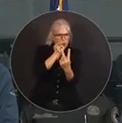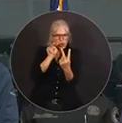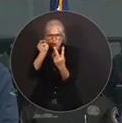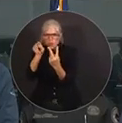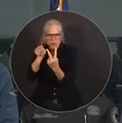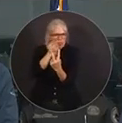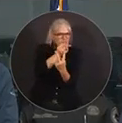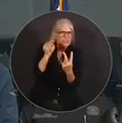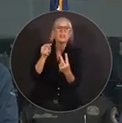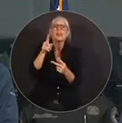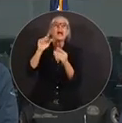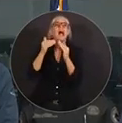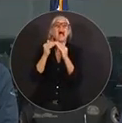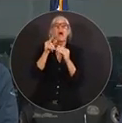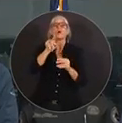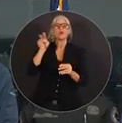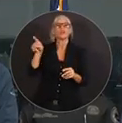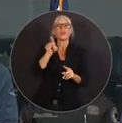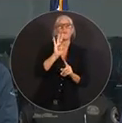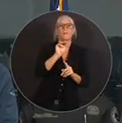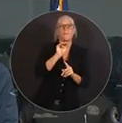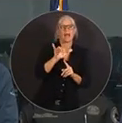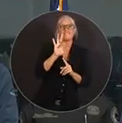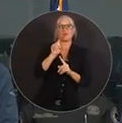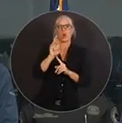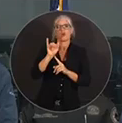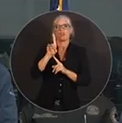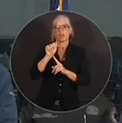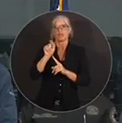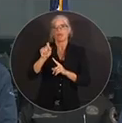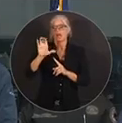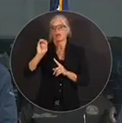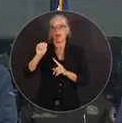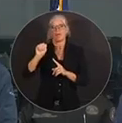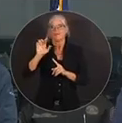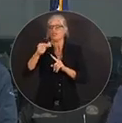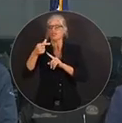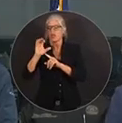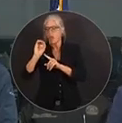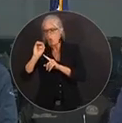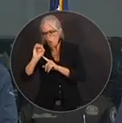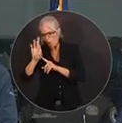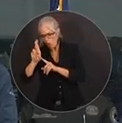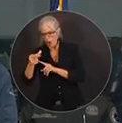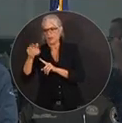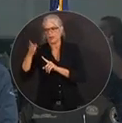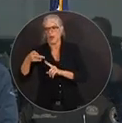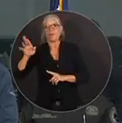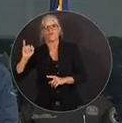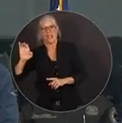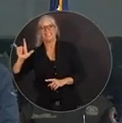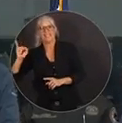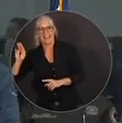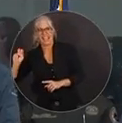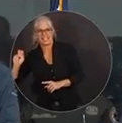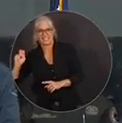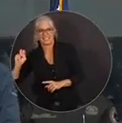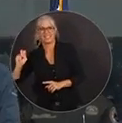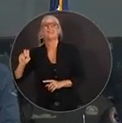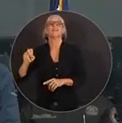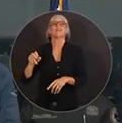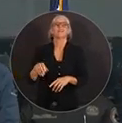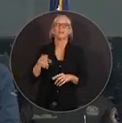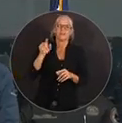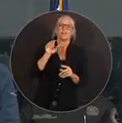visitflorida.com backslash Priceline and then expedia.com backslash Florida. We've also